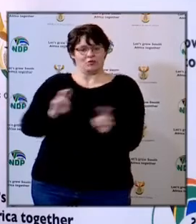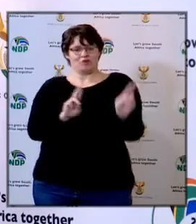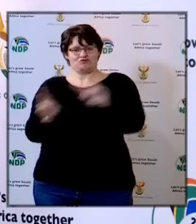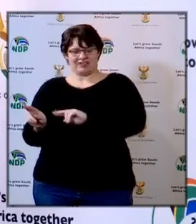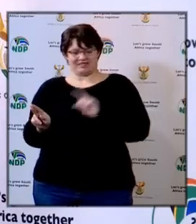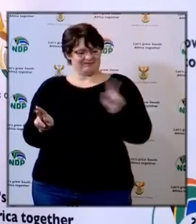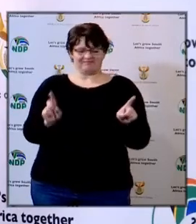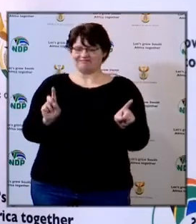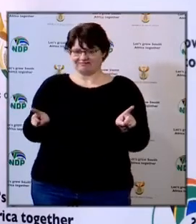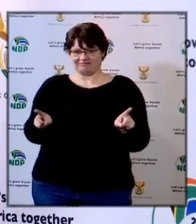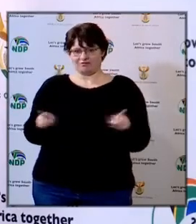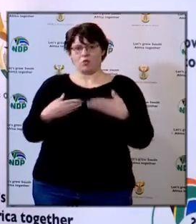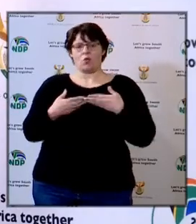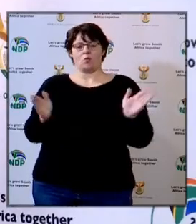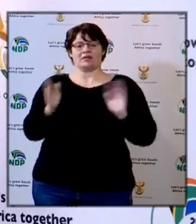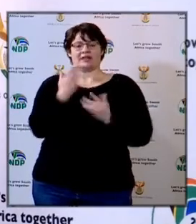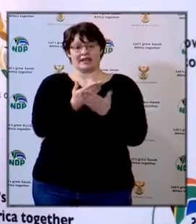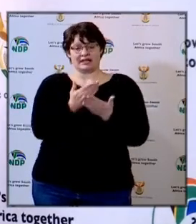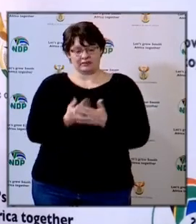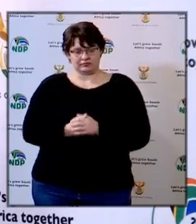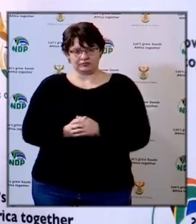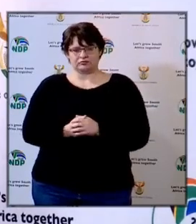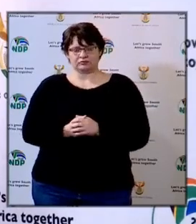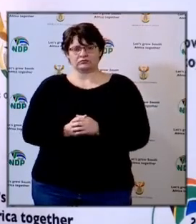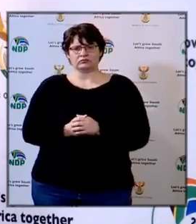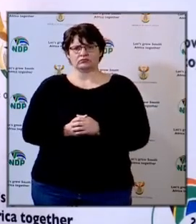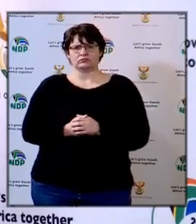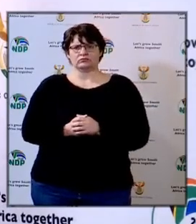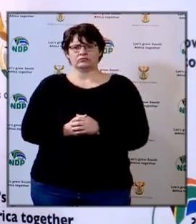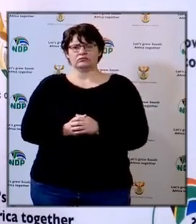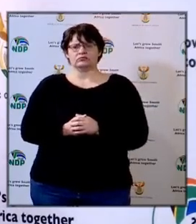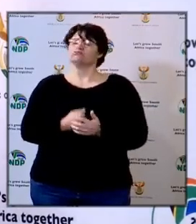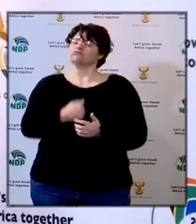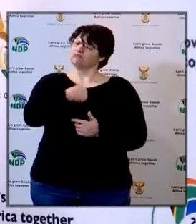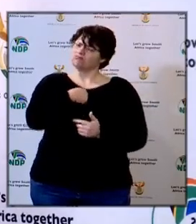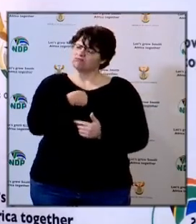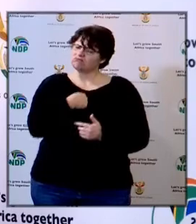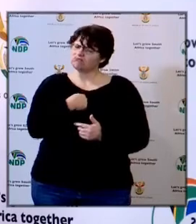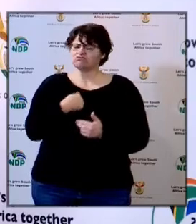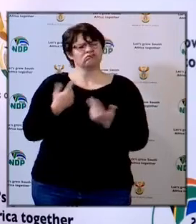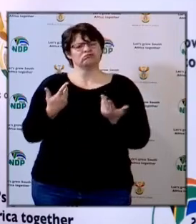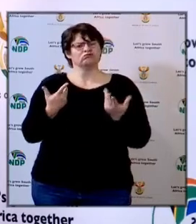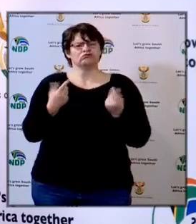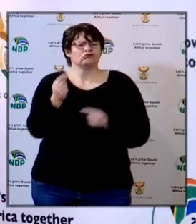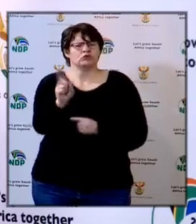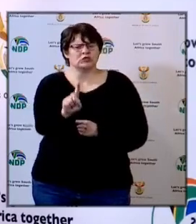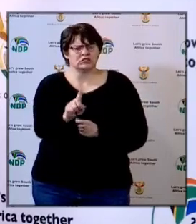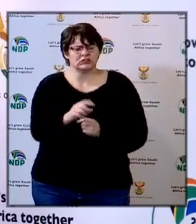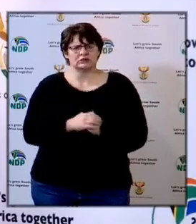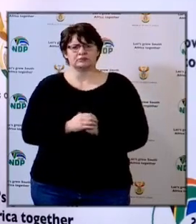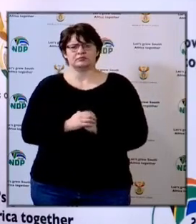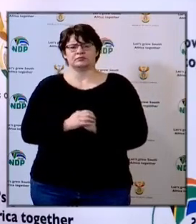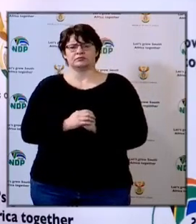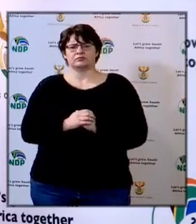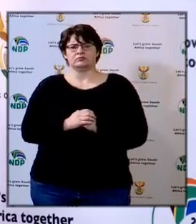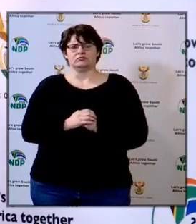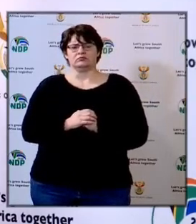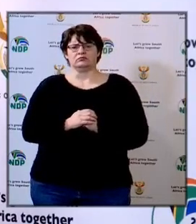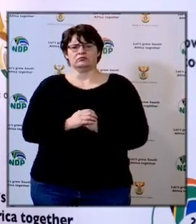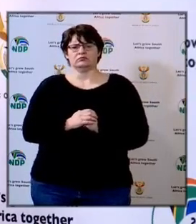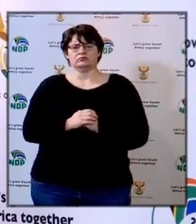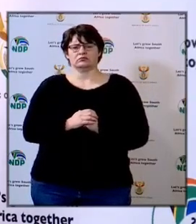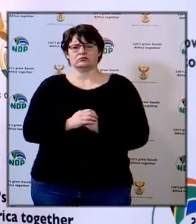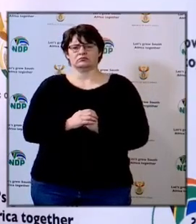the schools ready to open. Primarily, I was in this space was to augment the work that